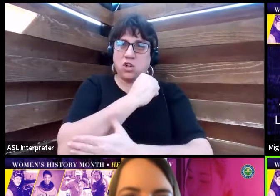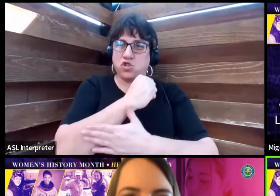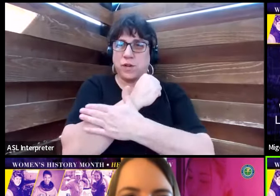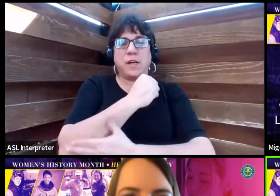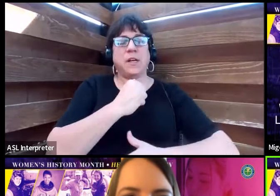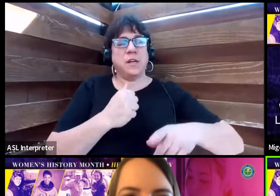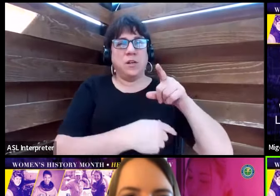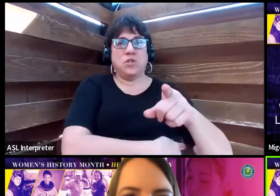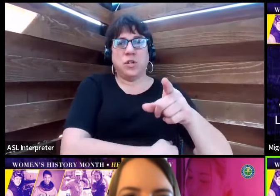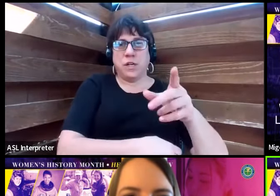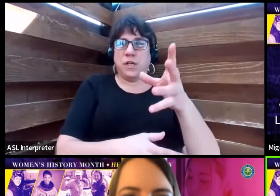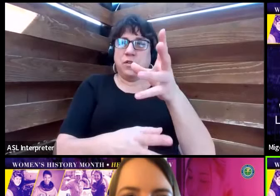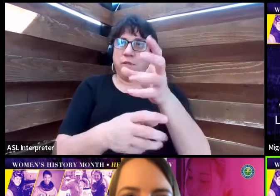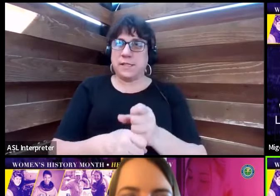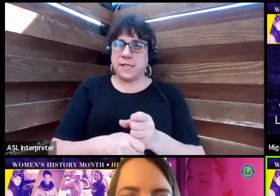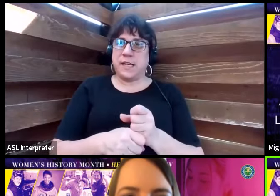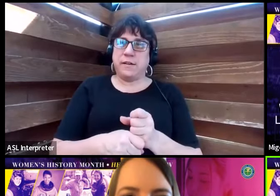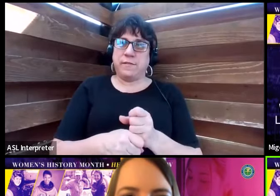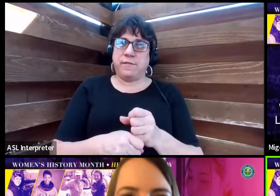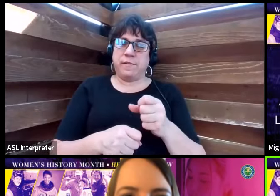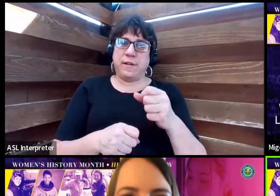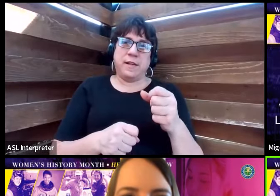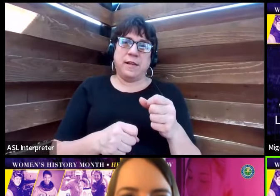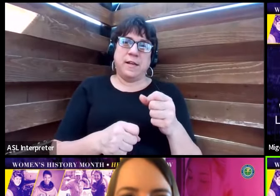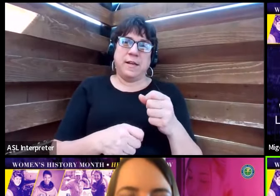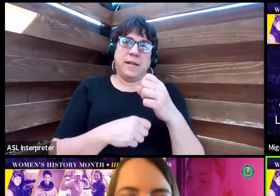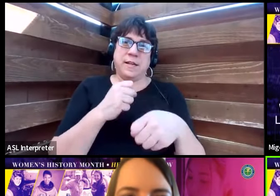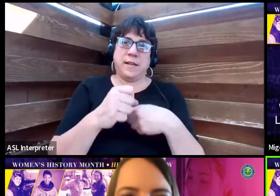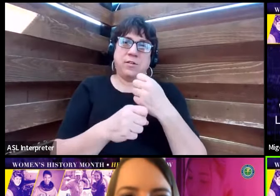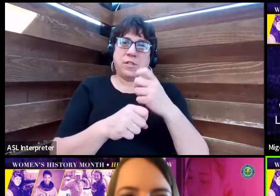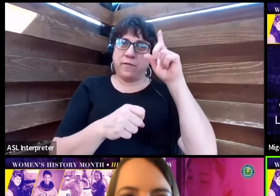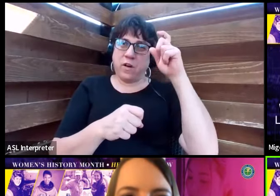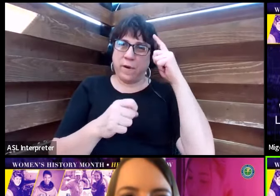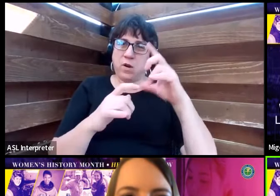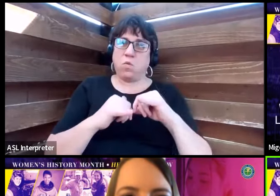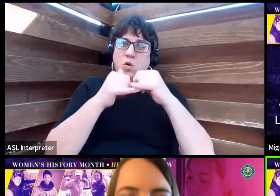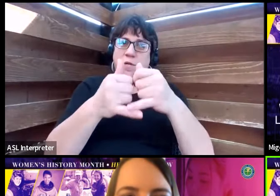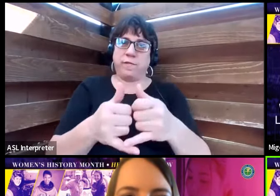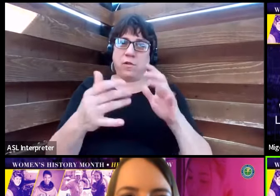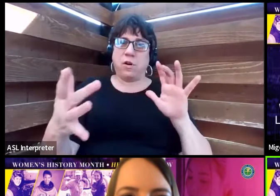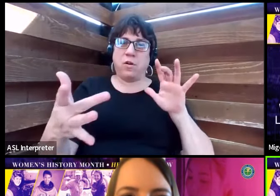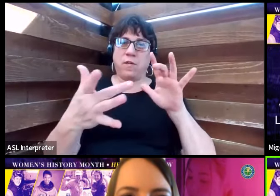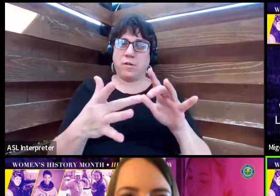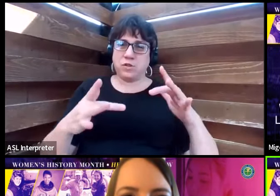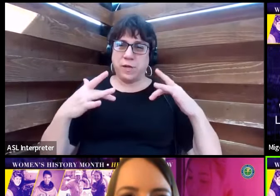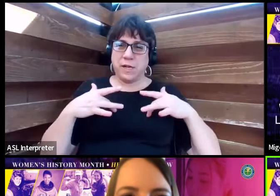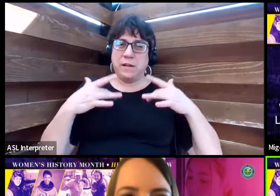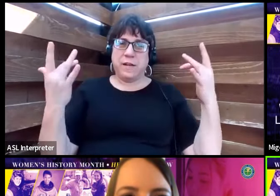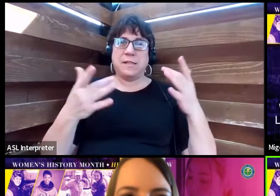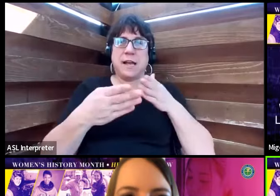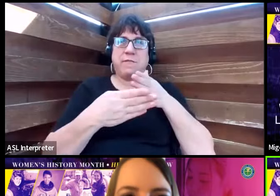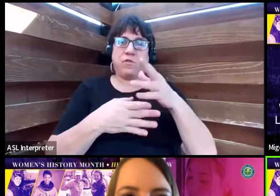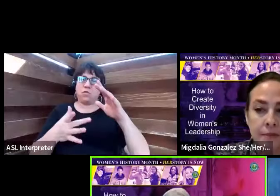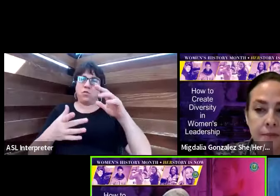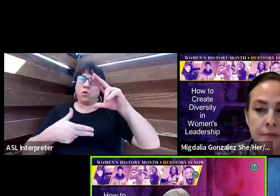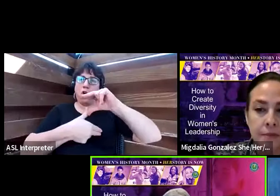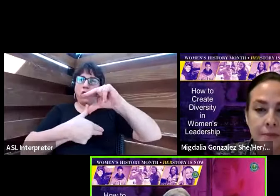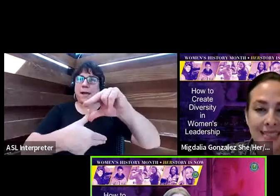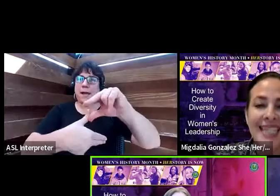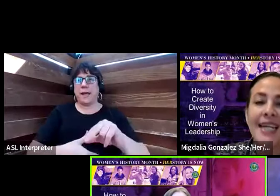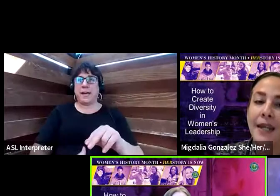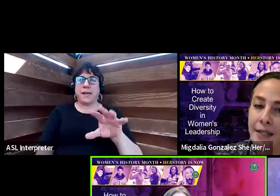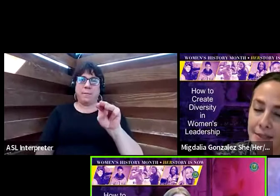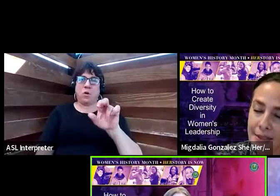She's the recipient of the Gears of Government Award for her outreach events after Hurricane Maria. Gracias.